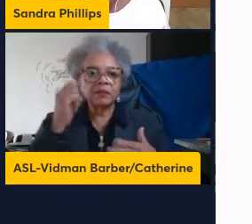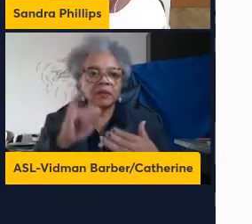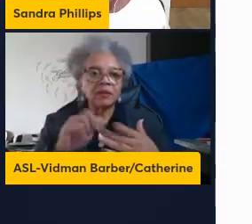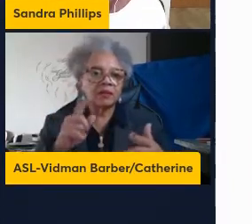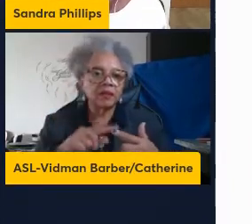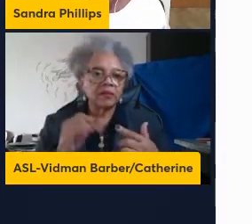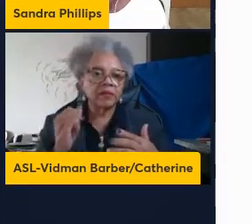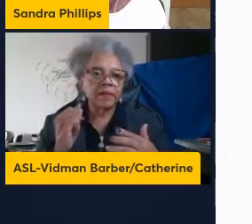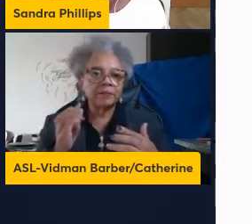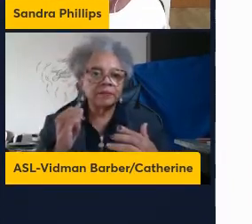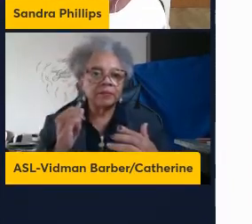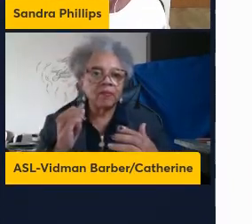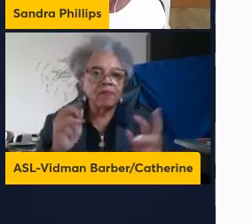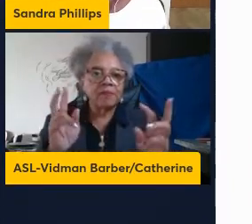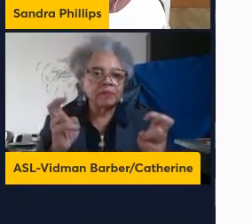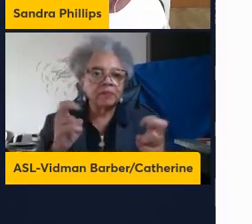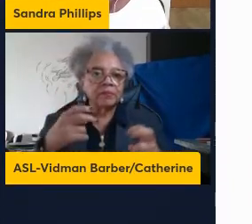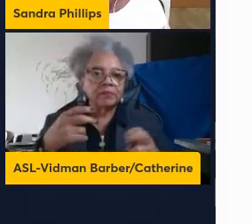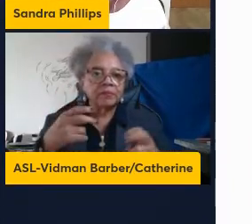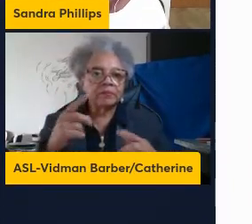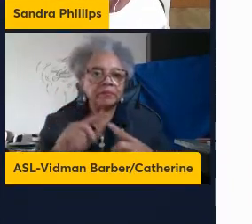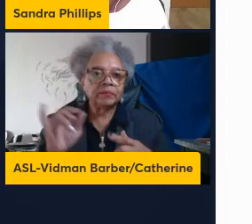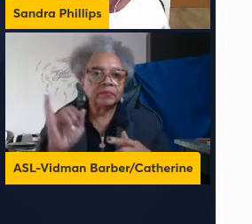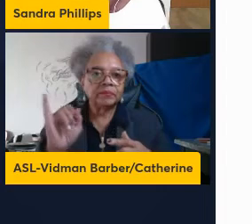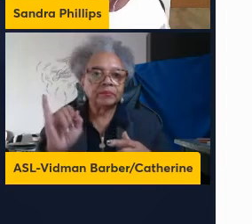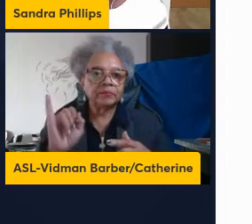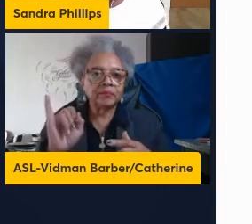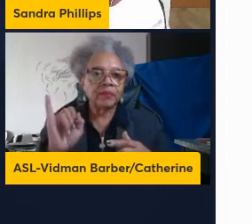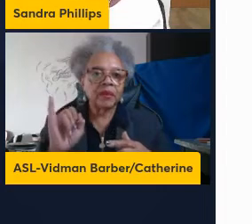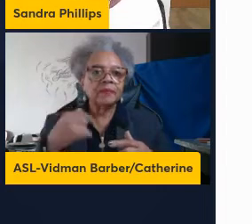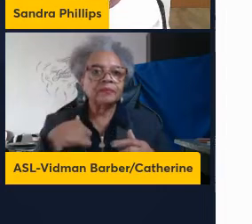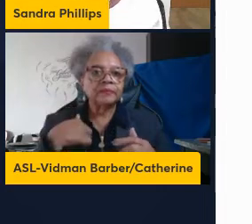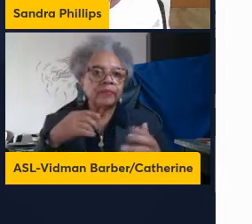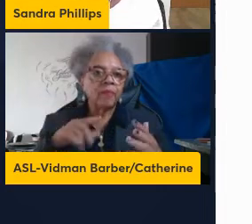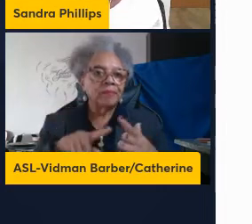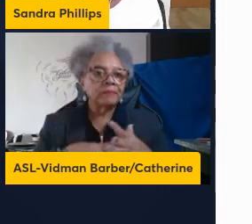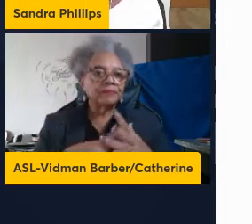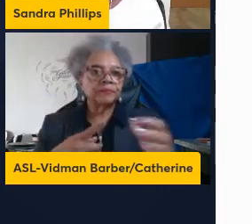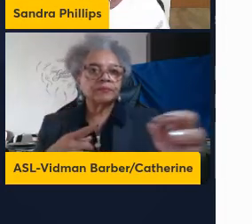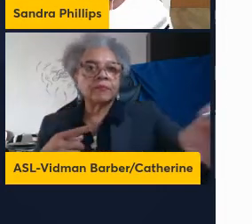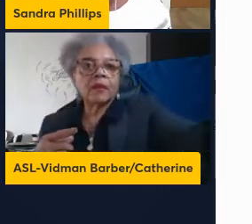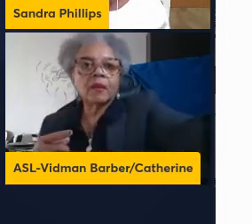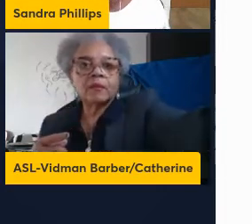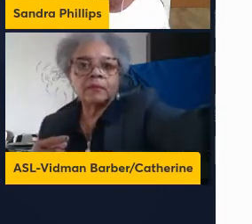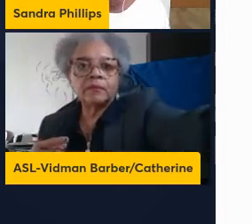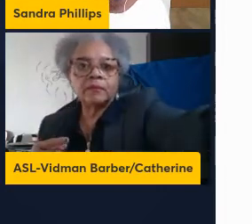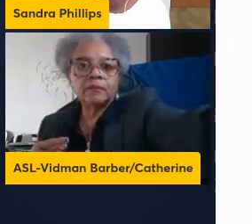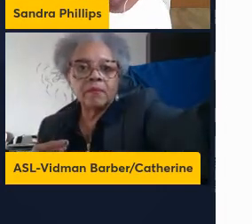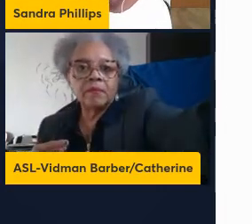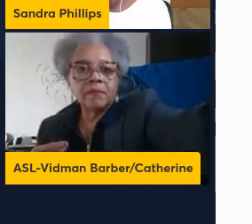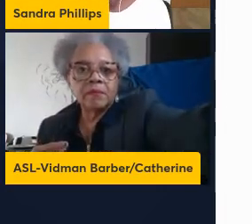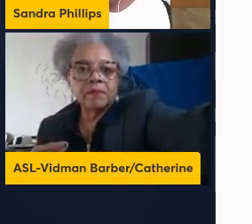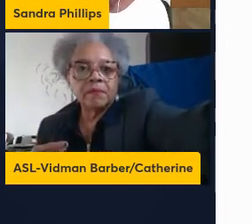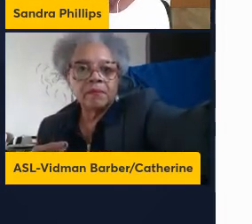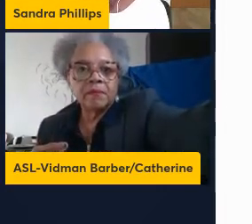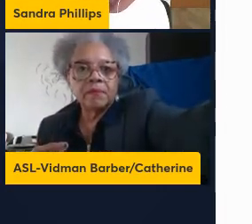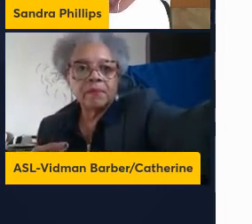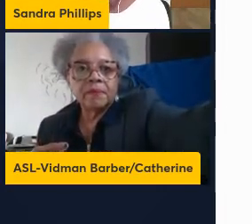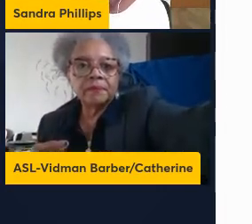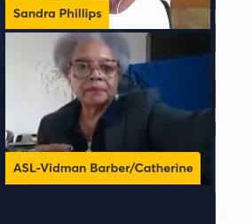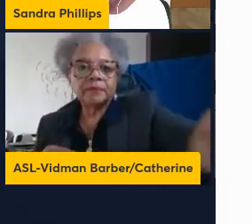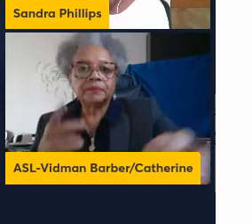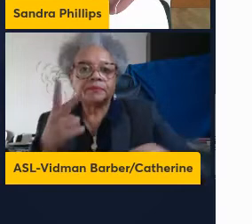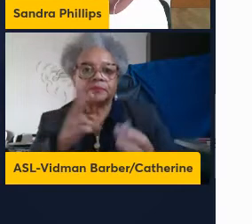with HPV infection are actually staggering. There are 2 million people who